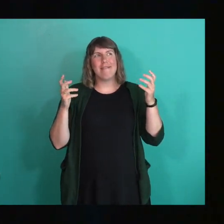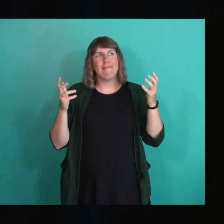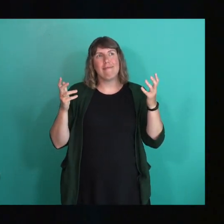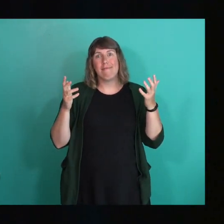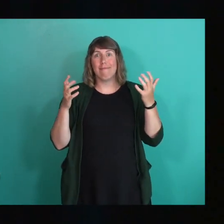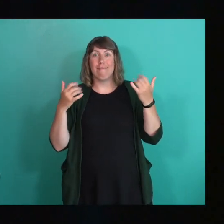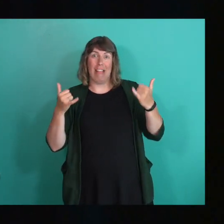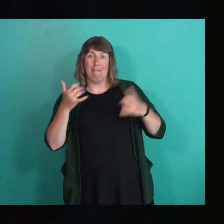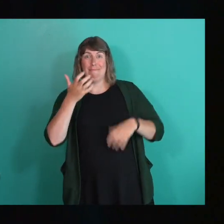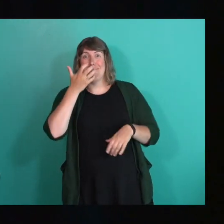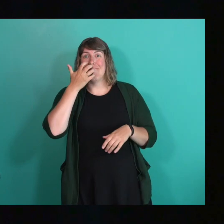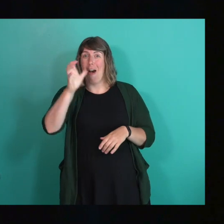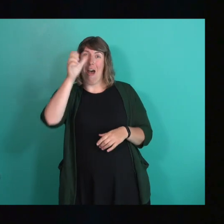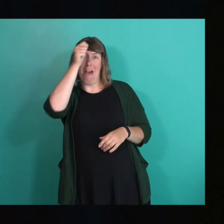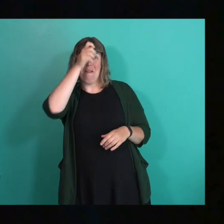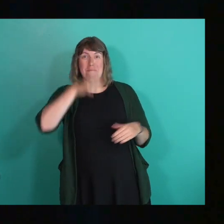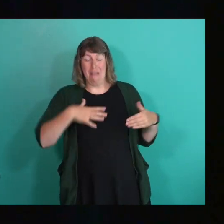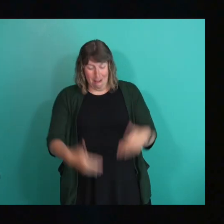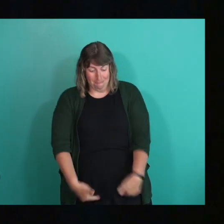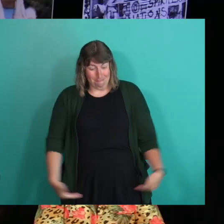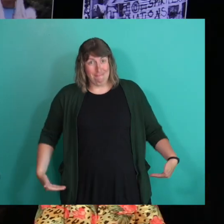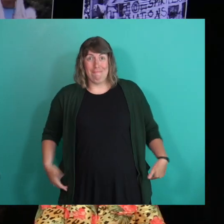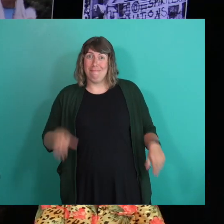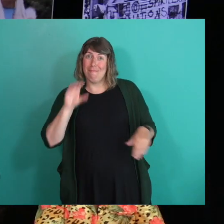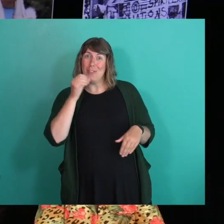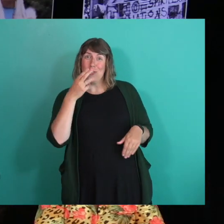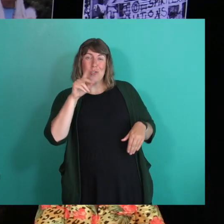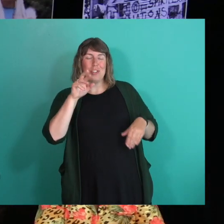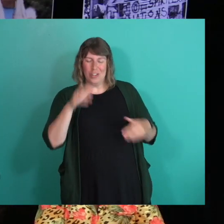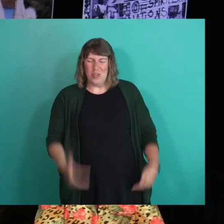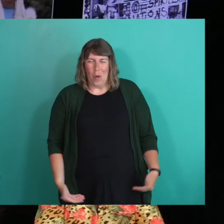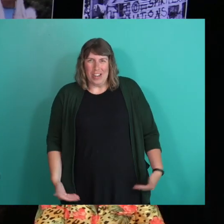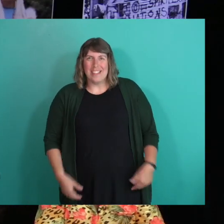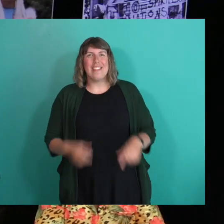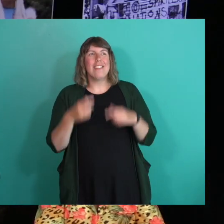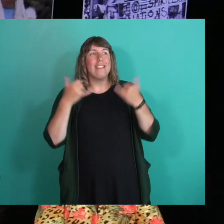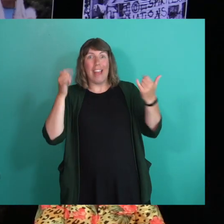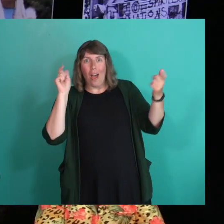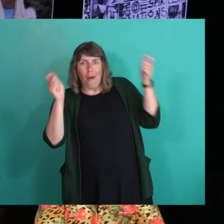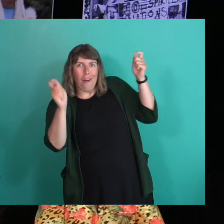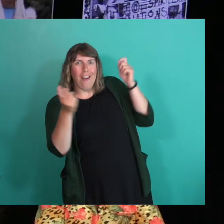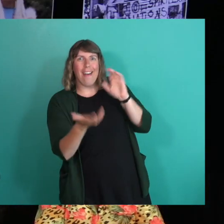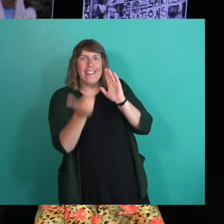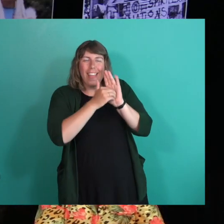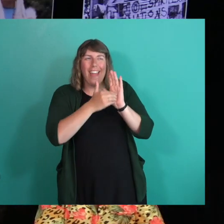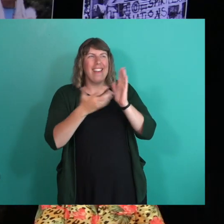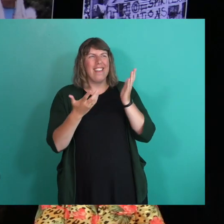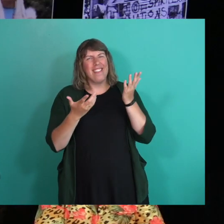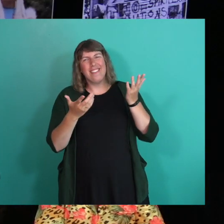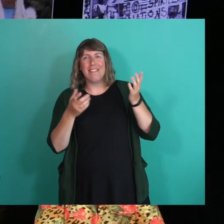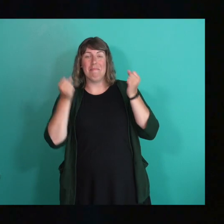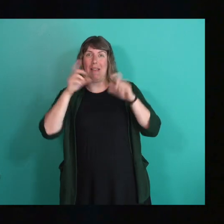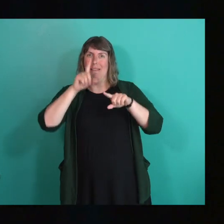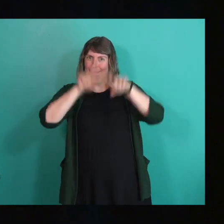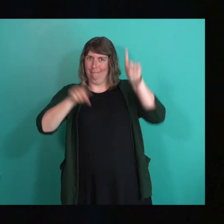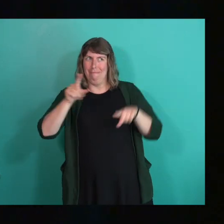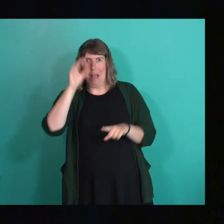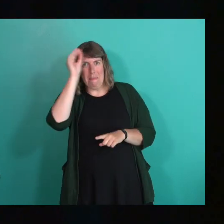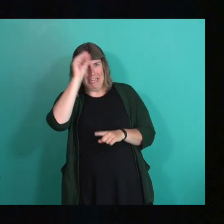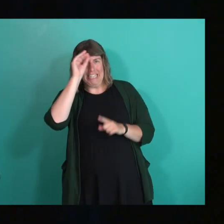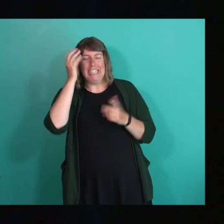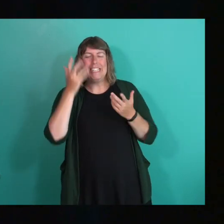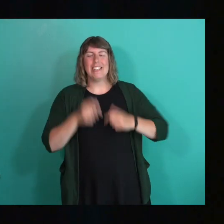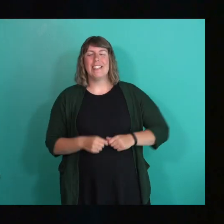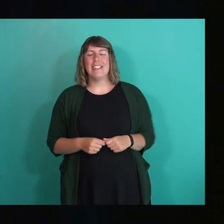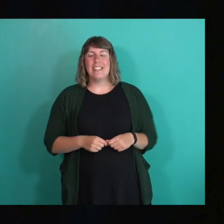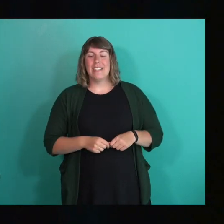hot men in booty shorts to what it is today. Lots of different opinions from